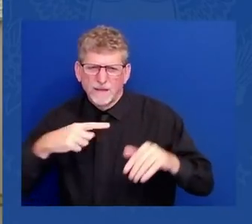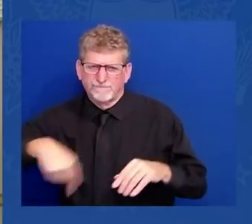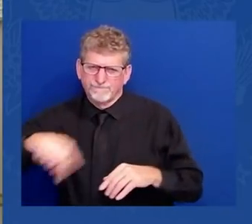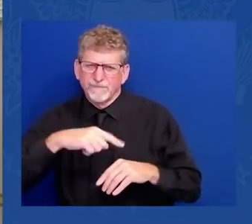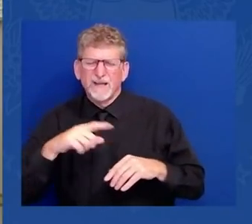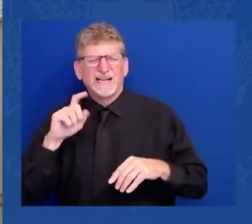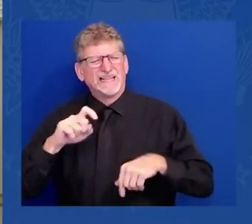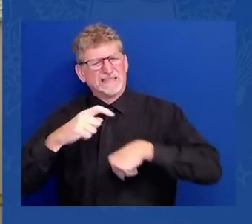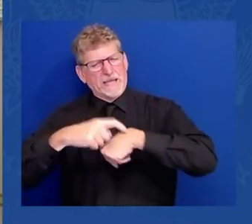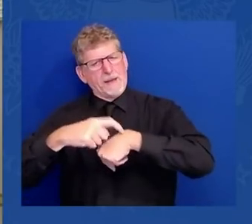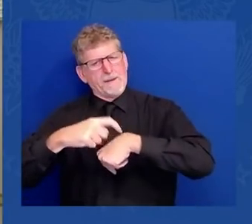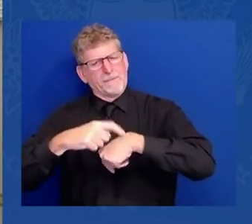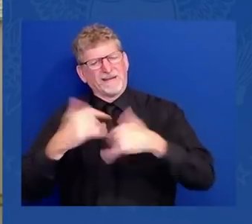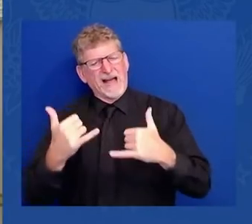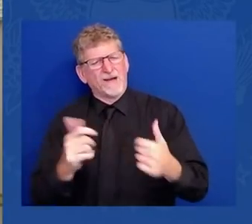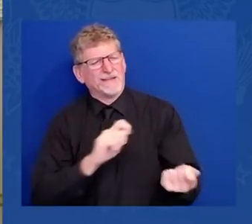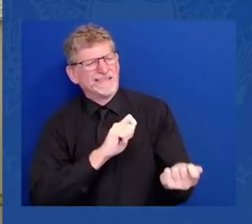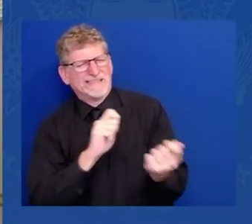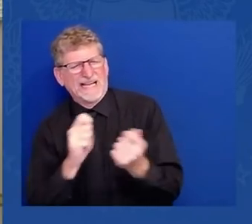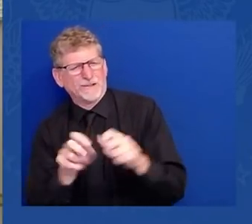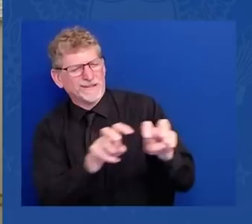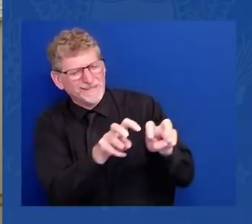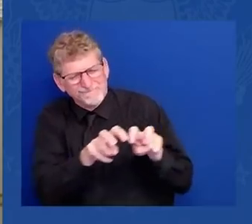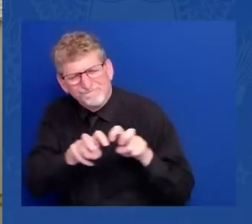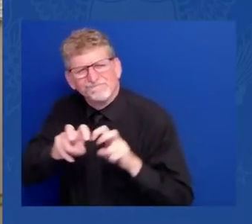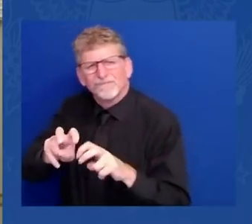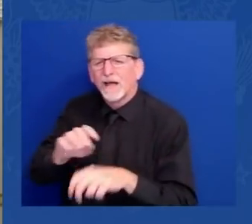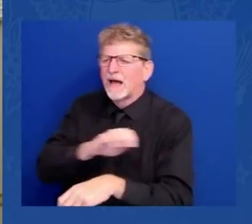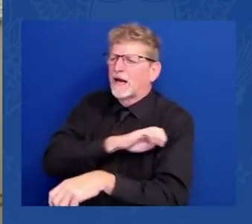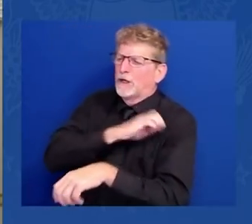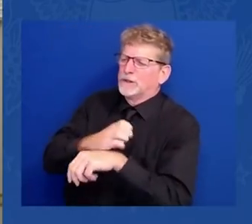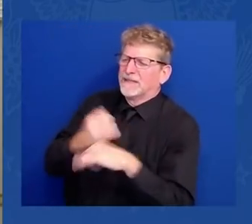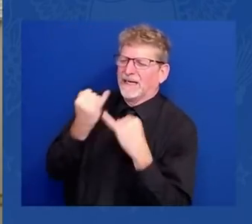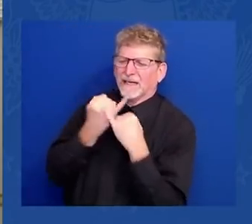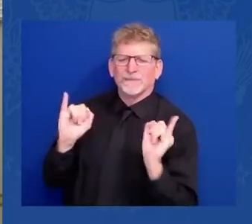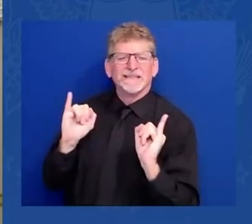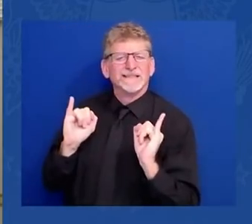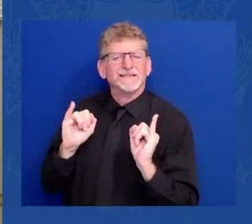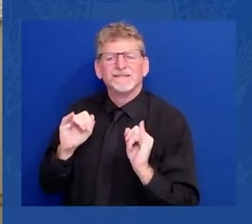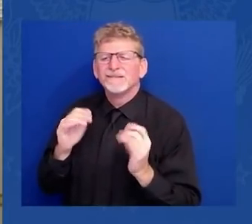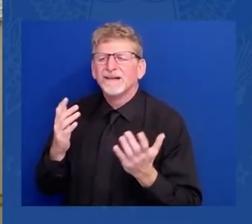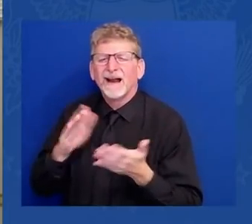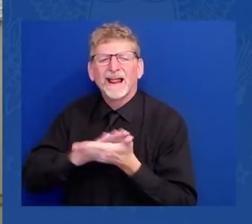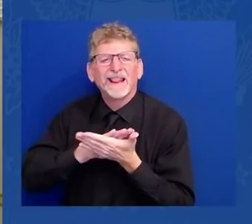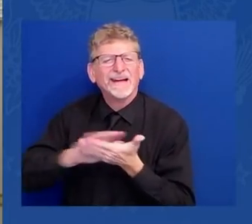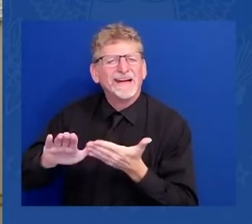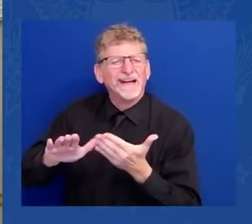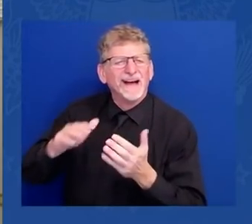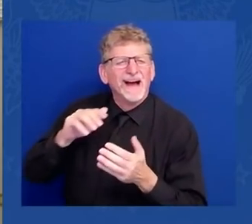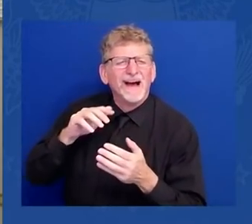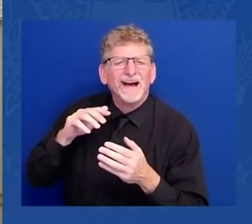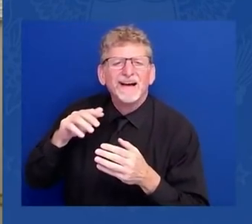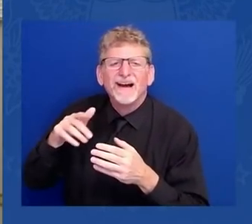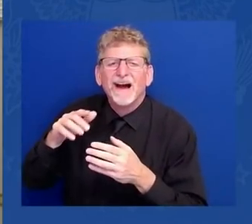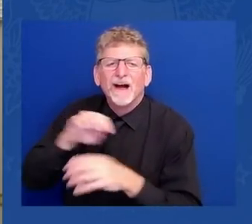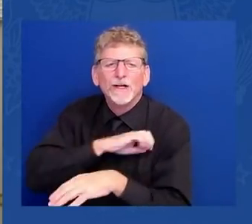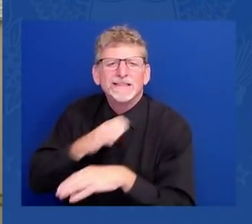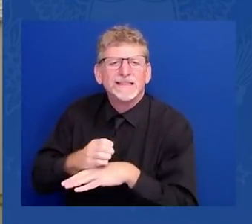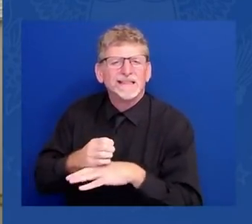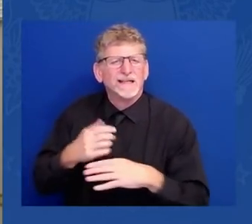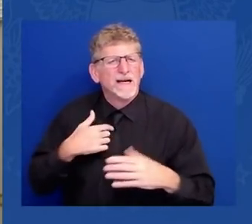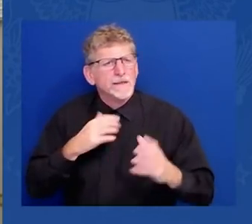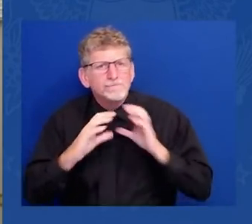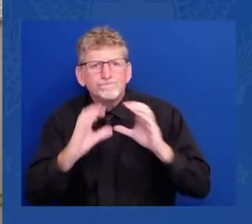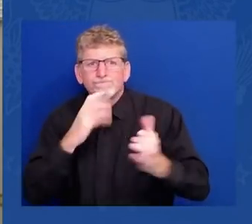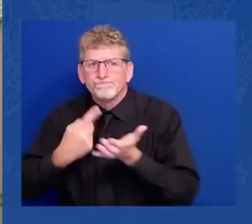be wean themselves off of us Russian oil. It's just not it's just not tenable. It should motivate us to